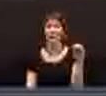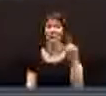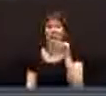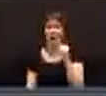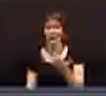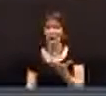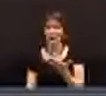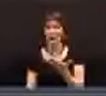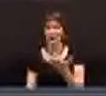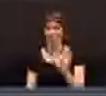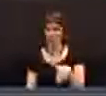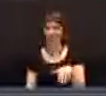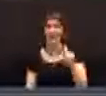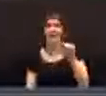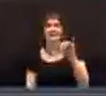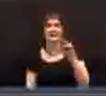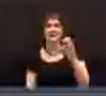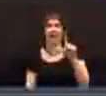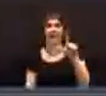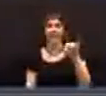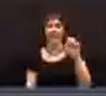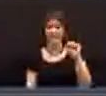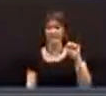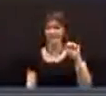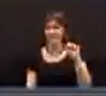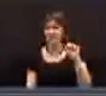Not here? Timothy Ellis.